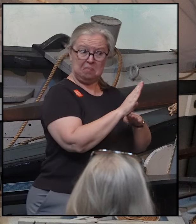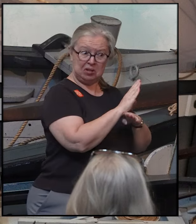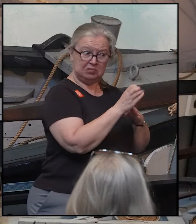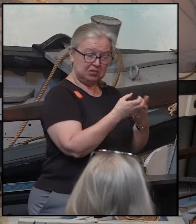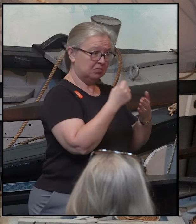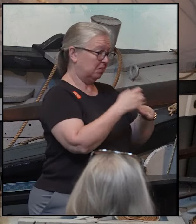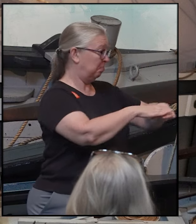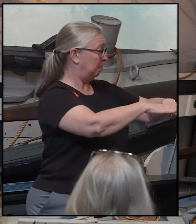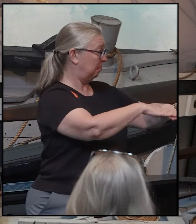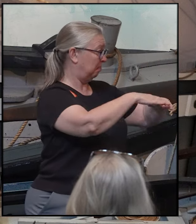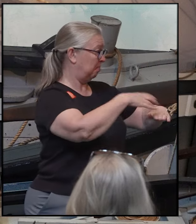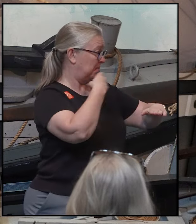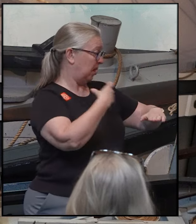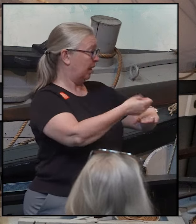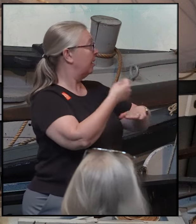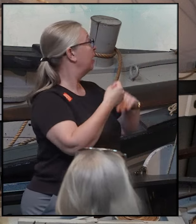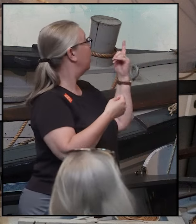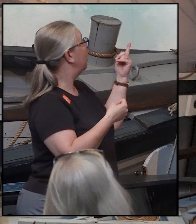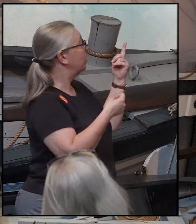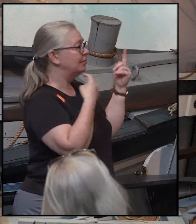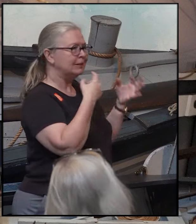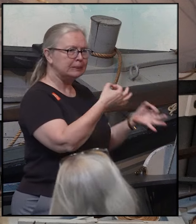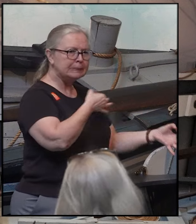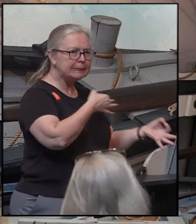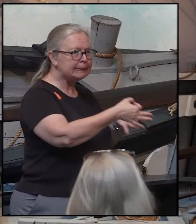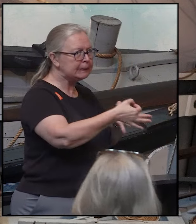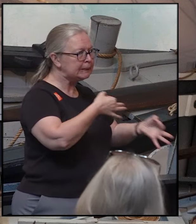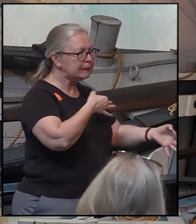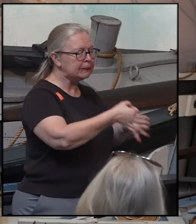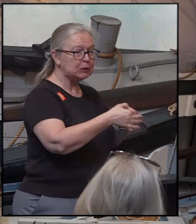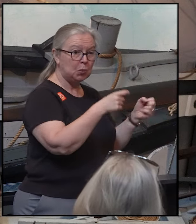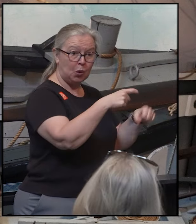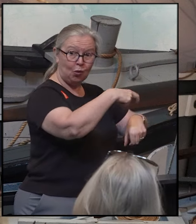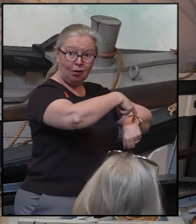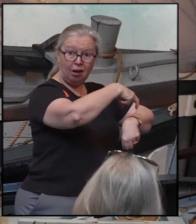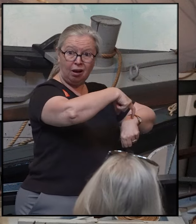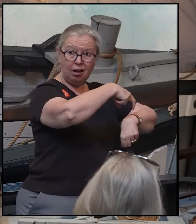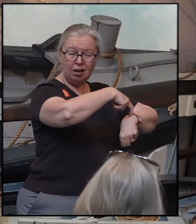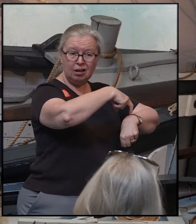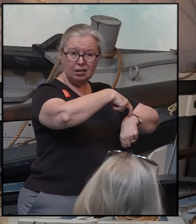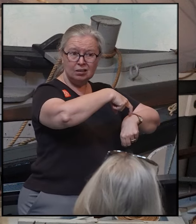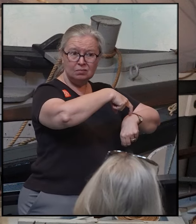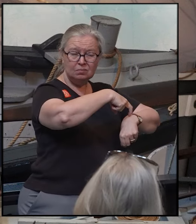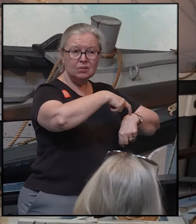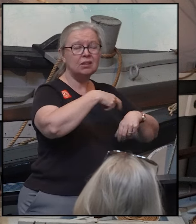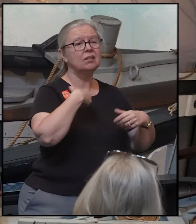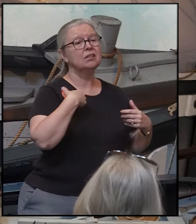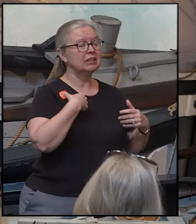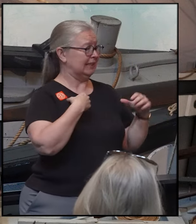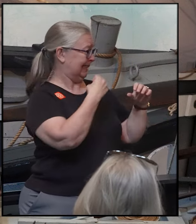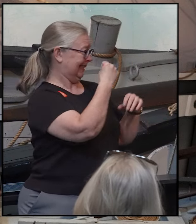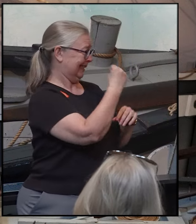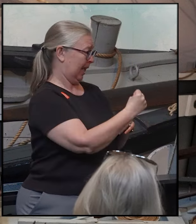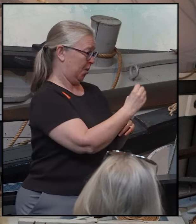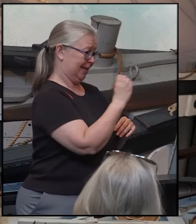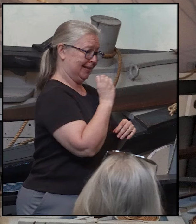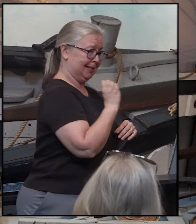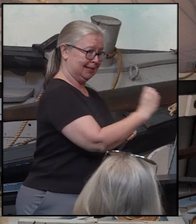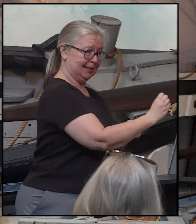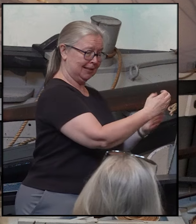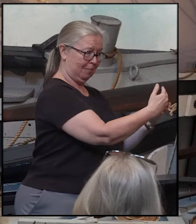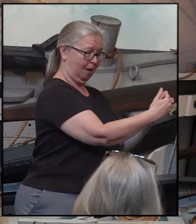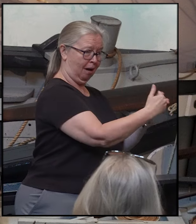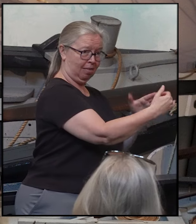drift whaling. Now, the Wampanoags told them that during the winter, the whales were on the south and east side of the